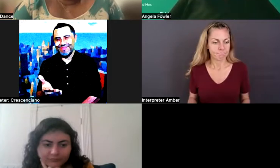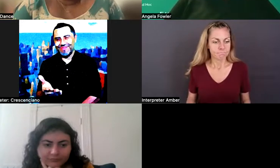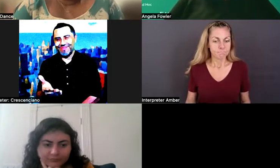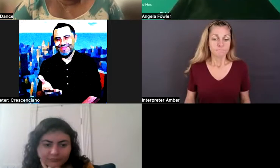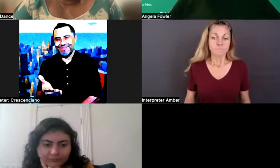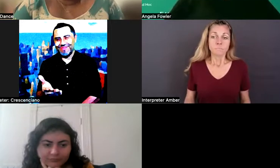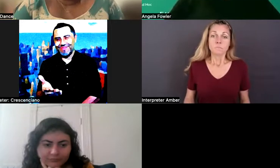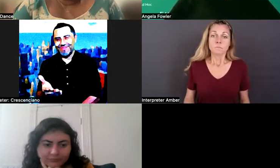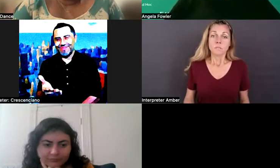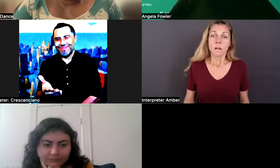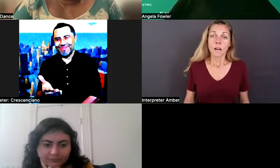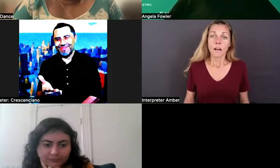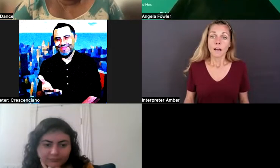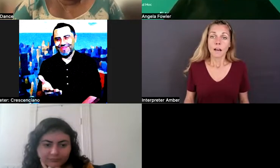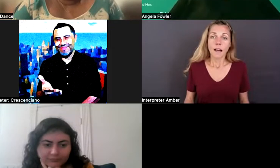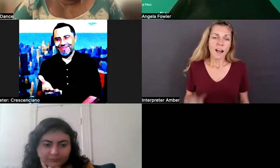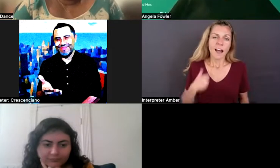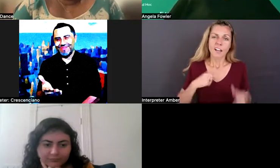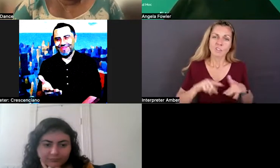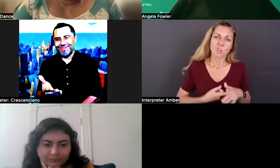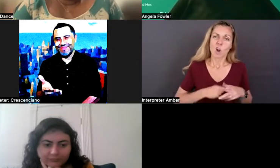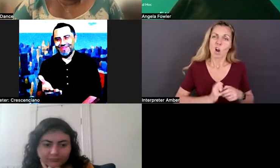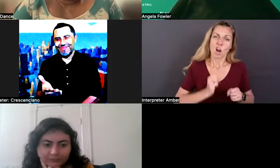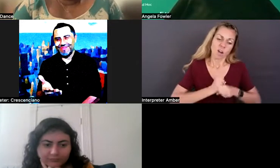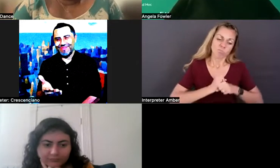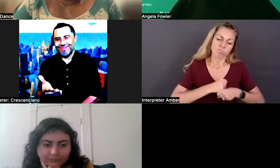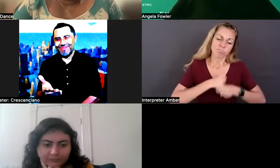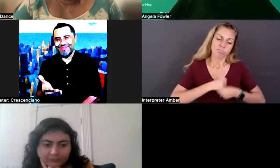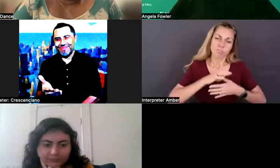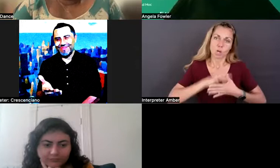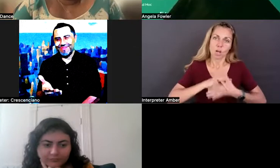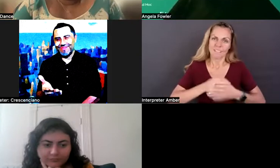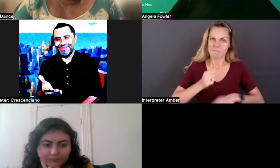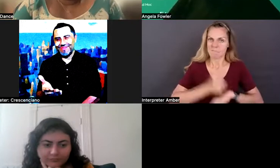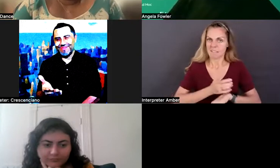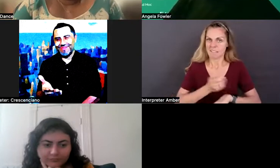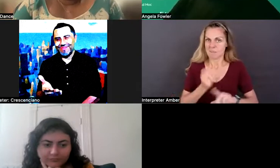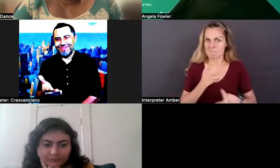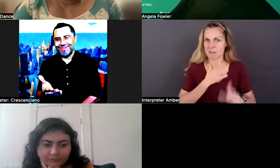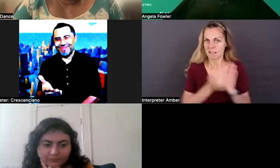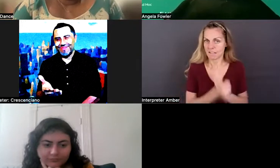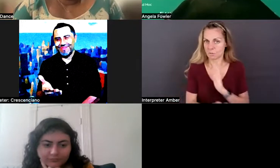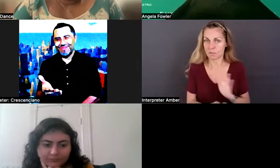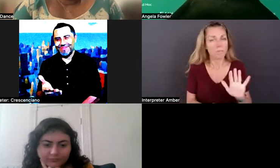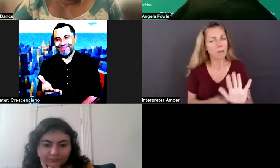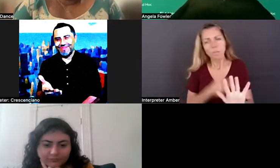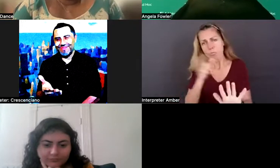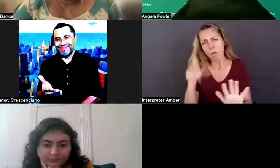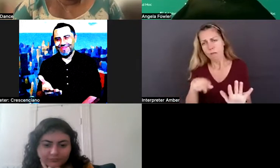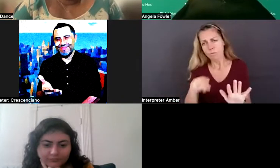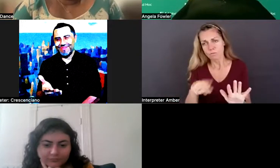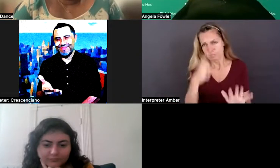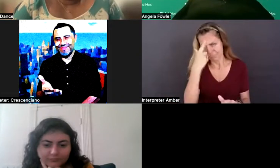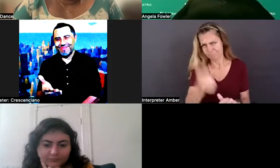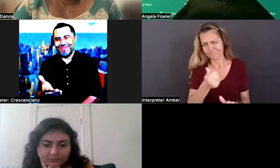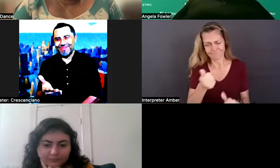I pushed out content based on my expertise. And I suggest this, you don't have to do it. I mean, it's free will.